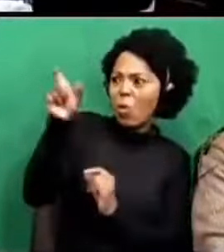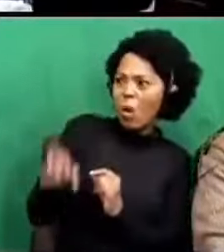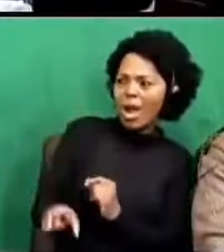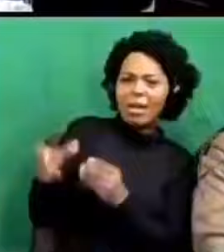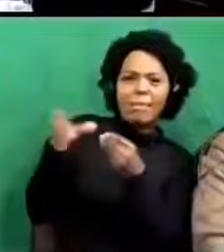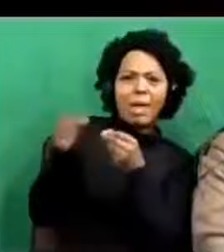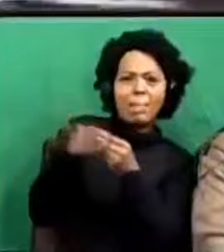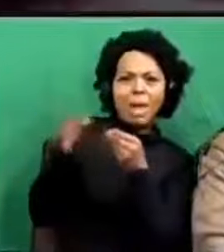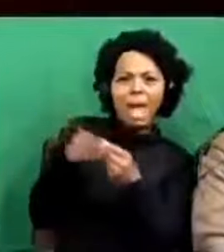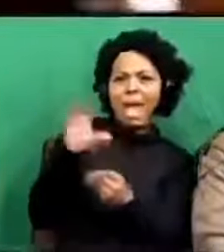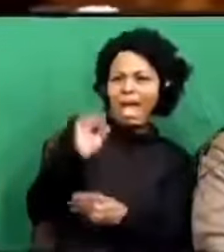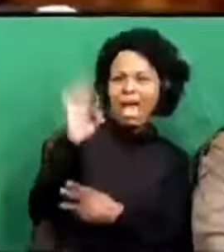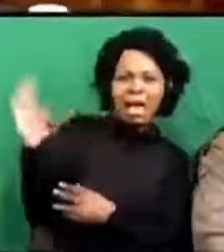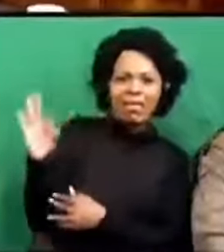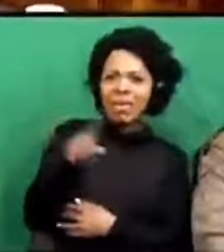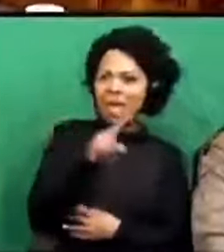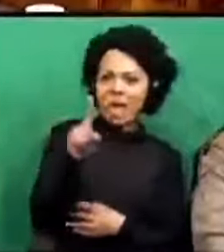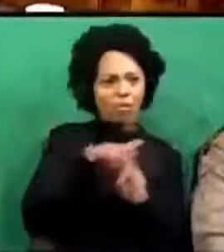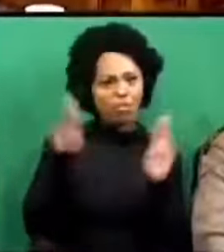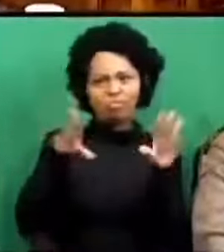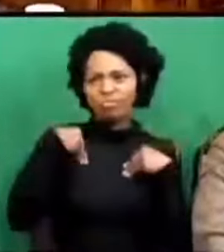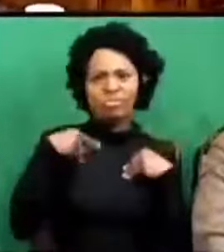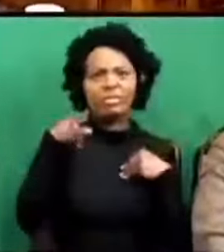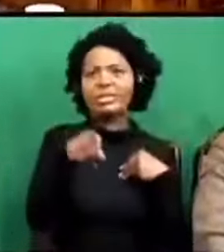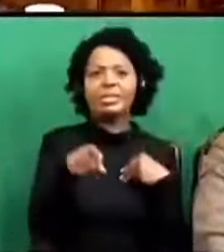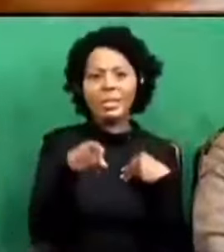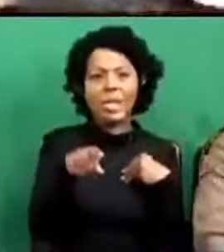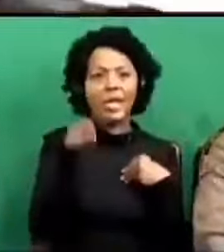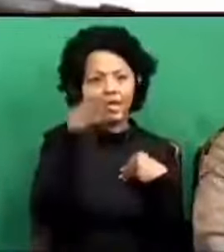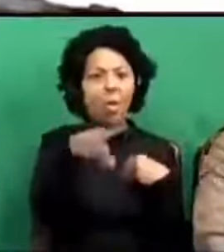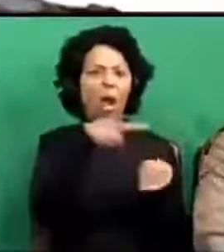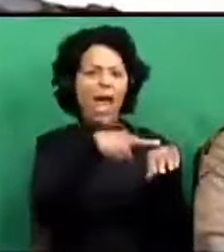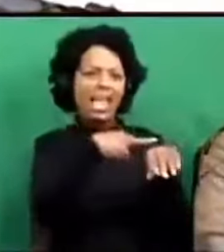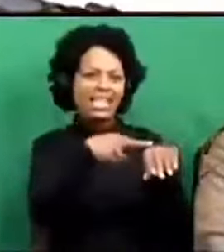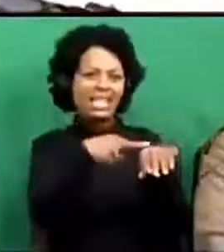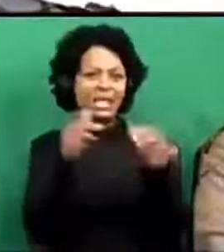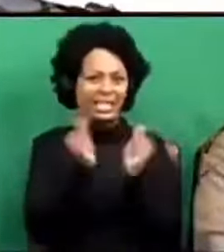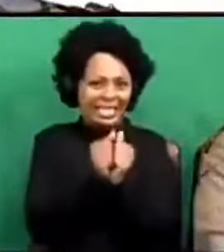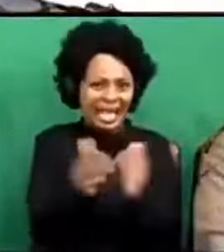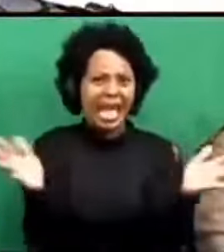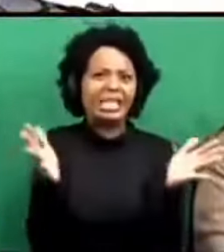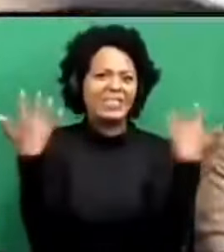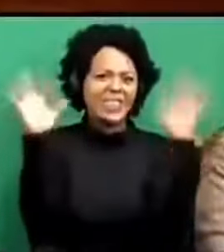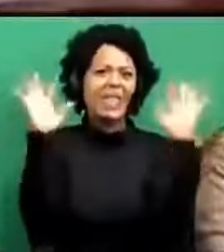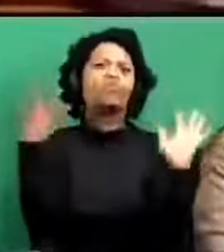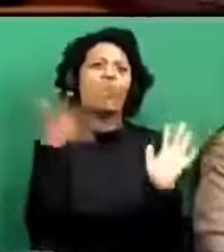We must take exception to that. It's racist, and you've started already being racist.